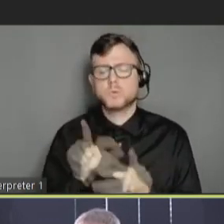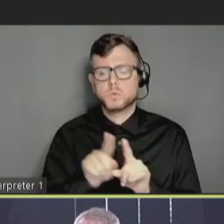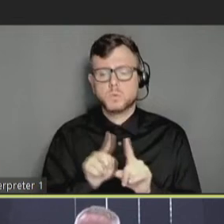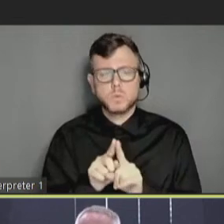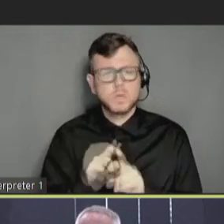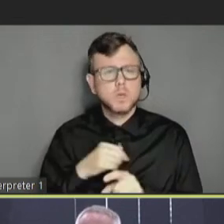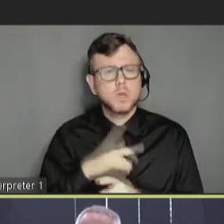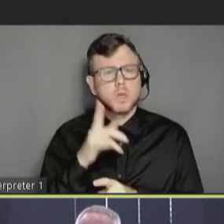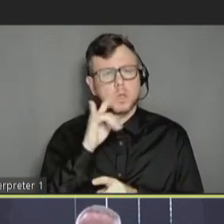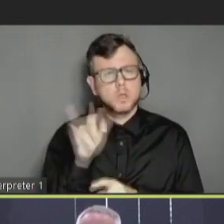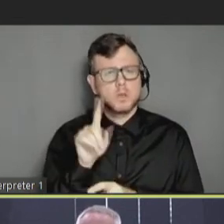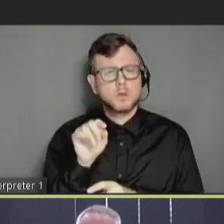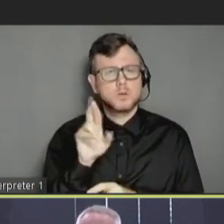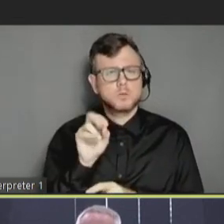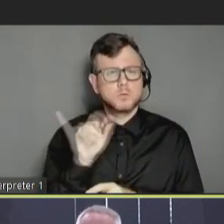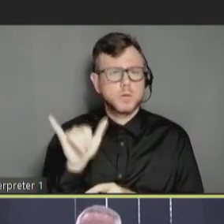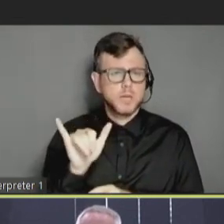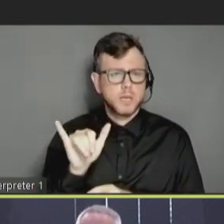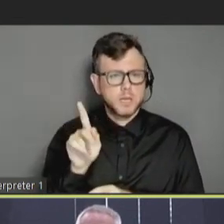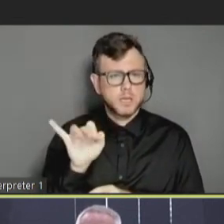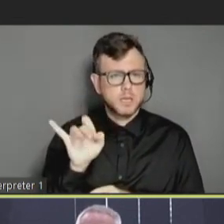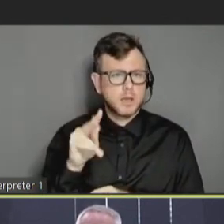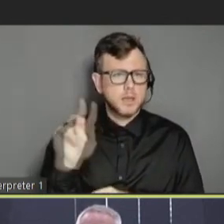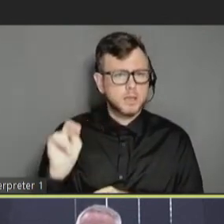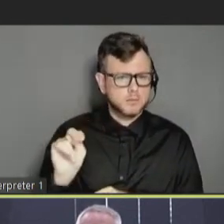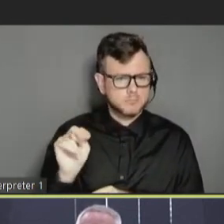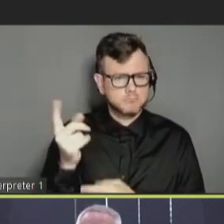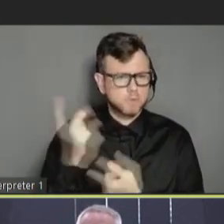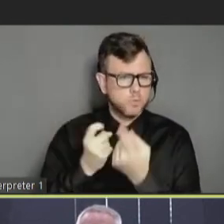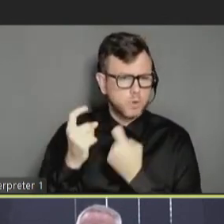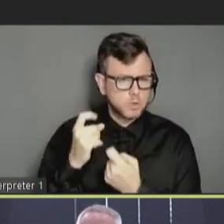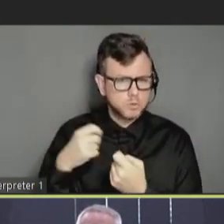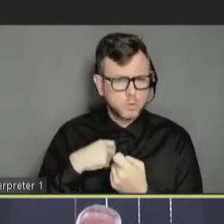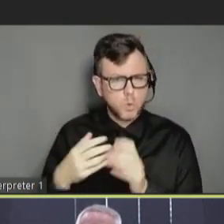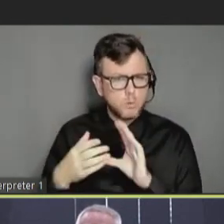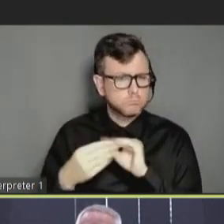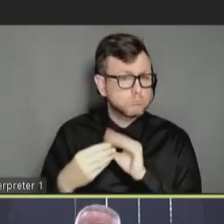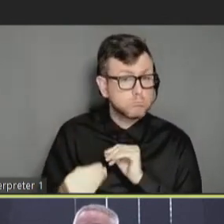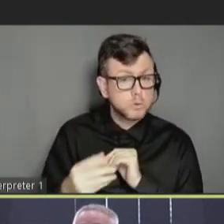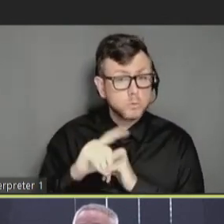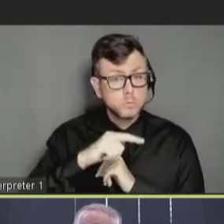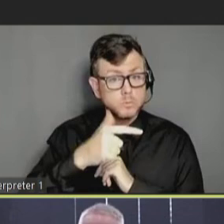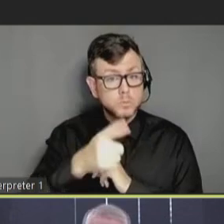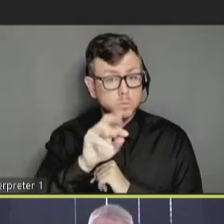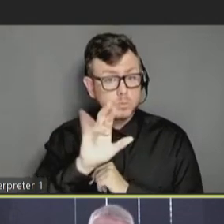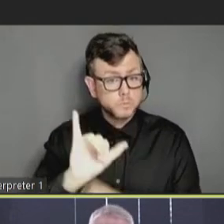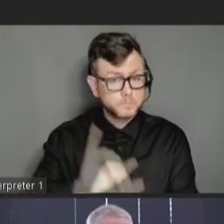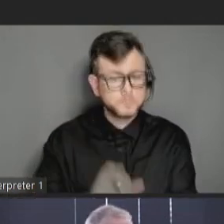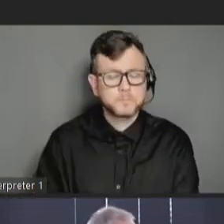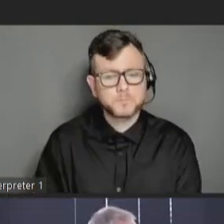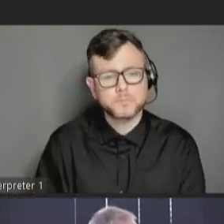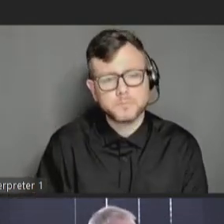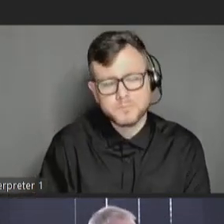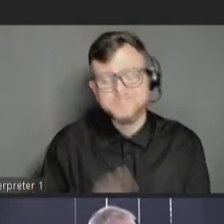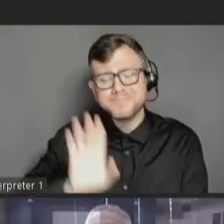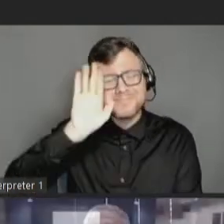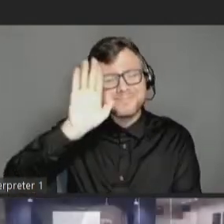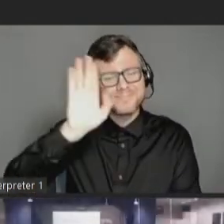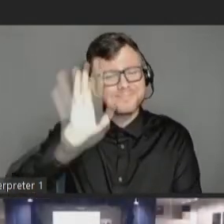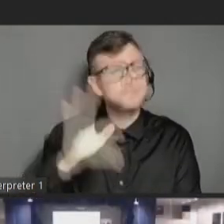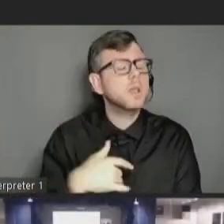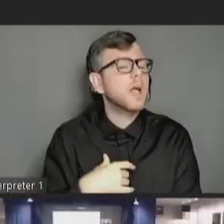Looks like Troy Knighton on the line wanted to have a question or raise a comment. Troy? Oh, hi. I